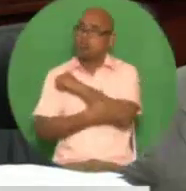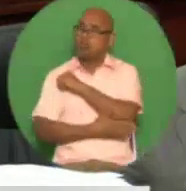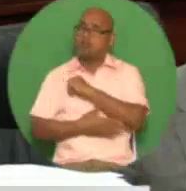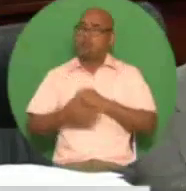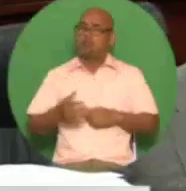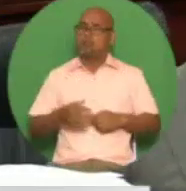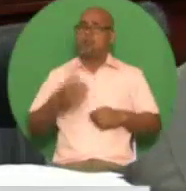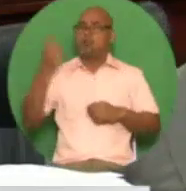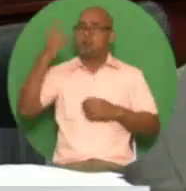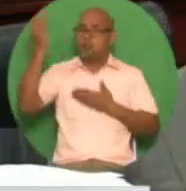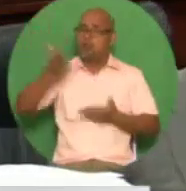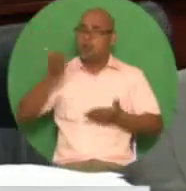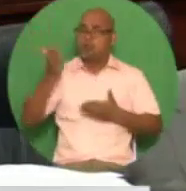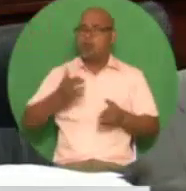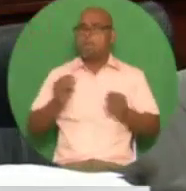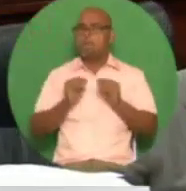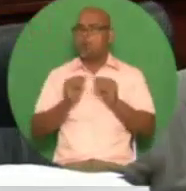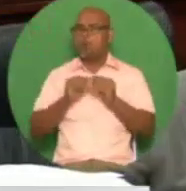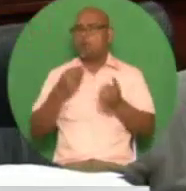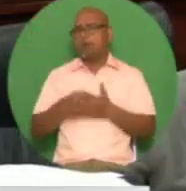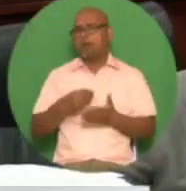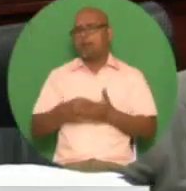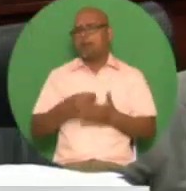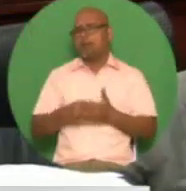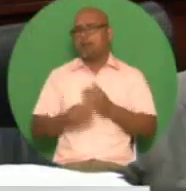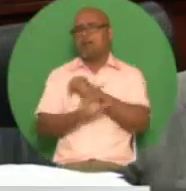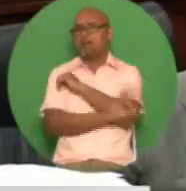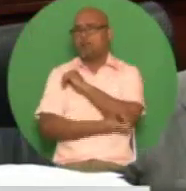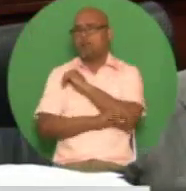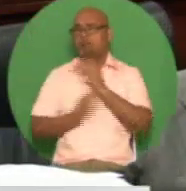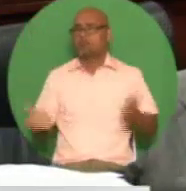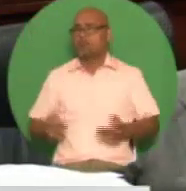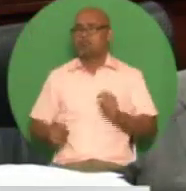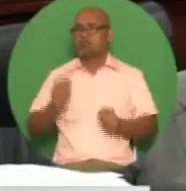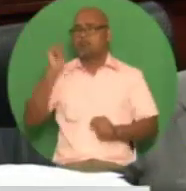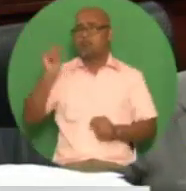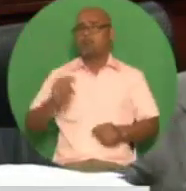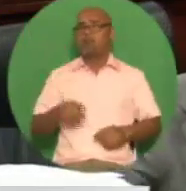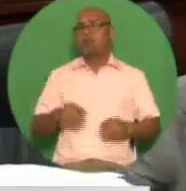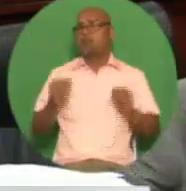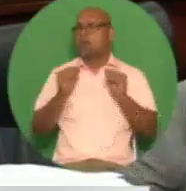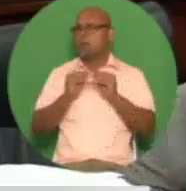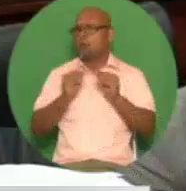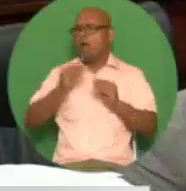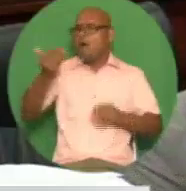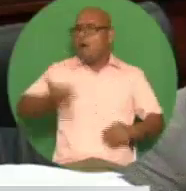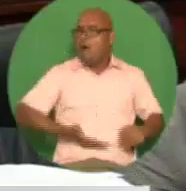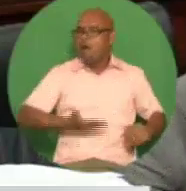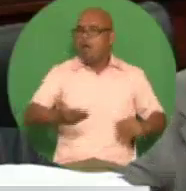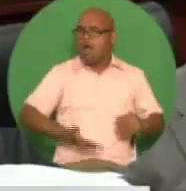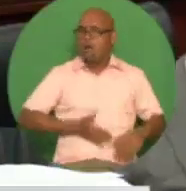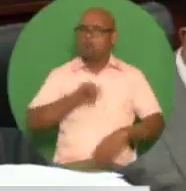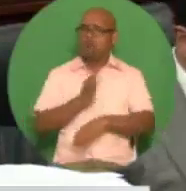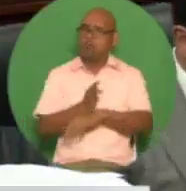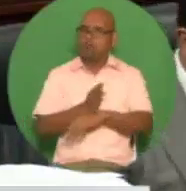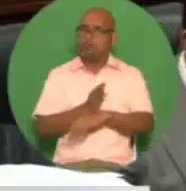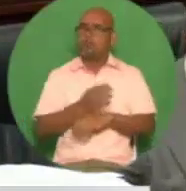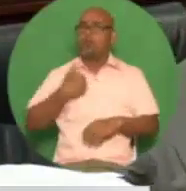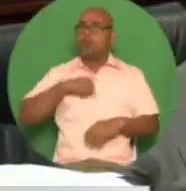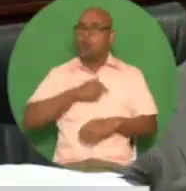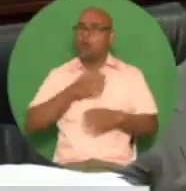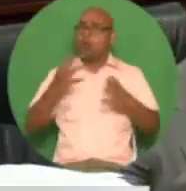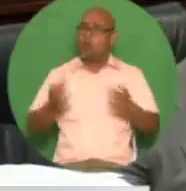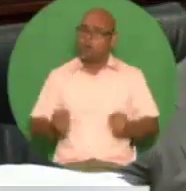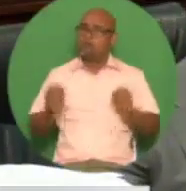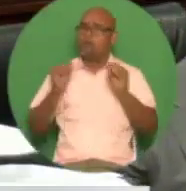earnings and for creating increasing levels of employment opportunities we are focusing on high value and